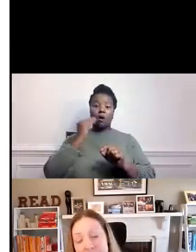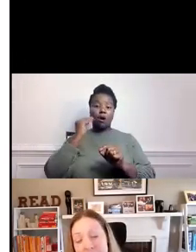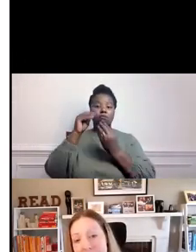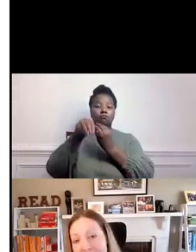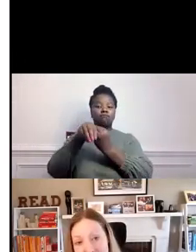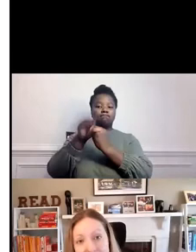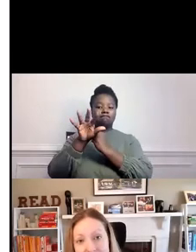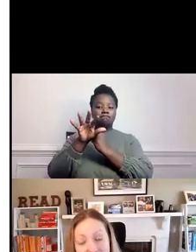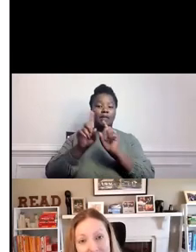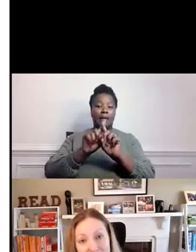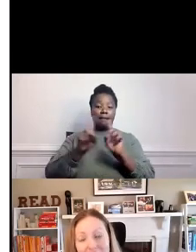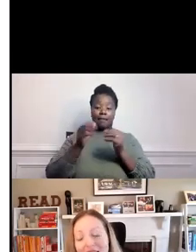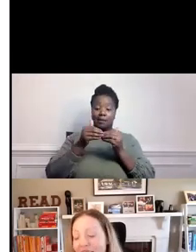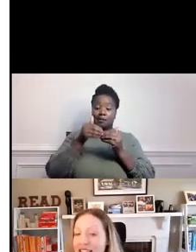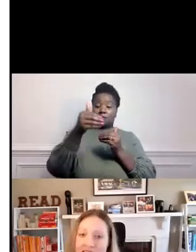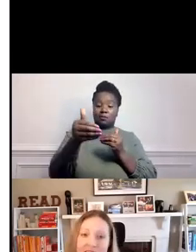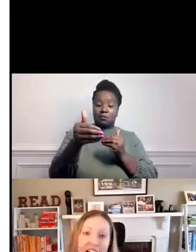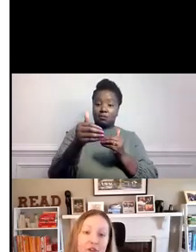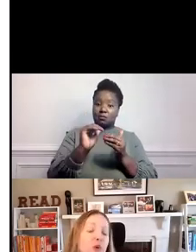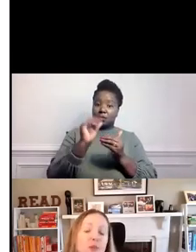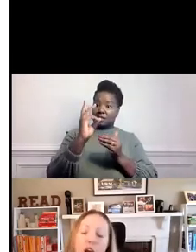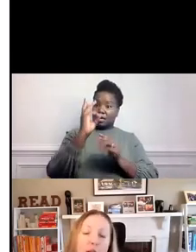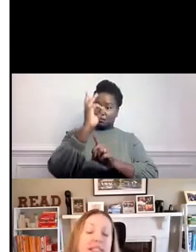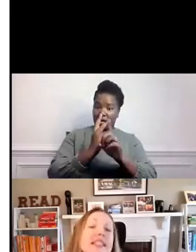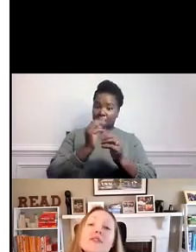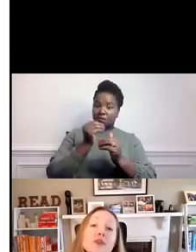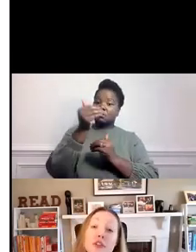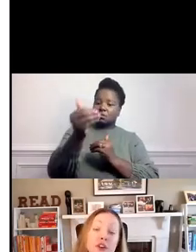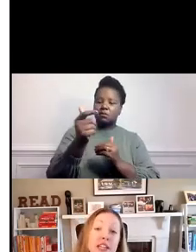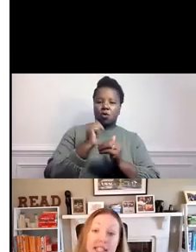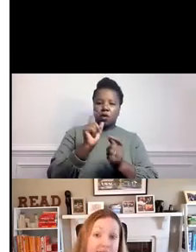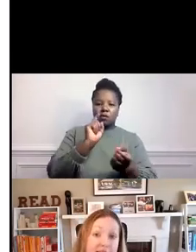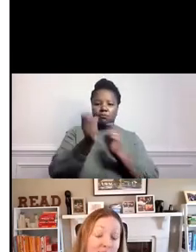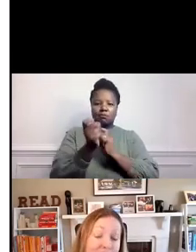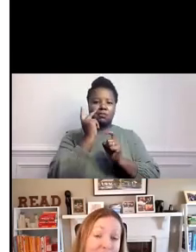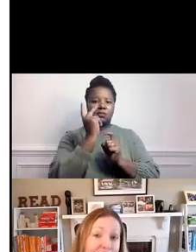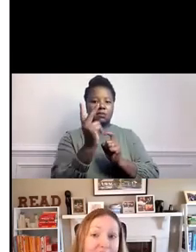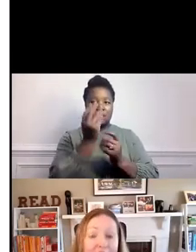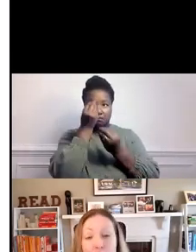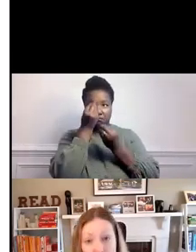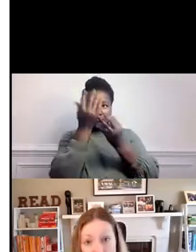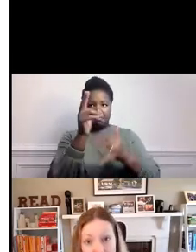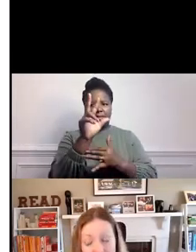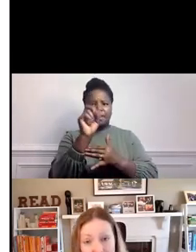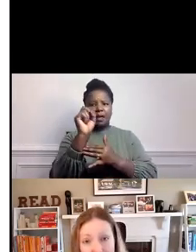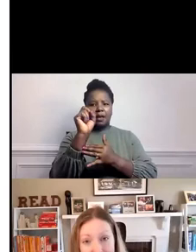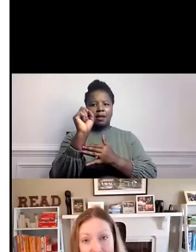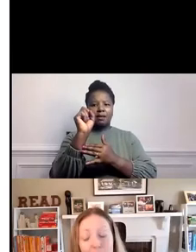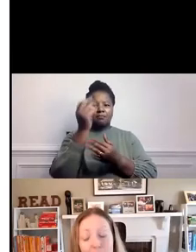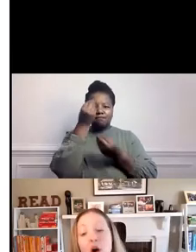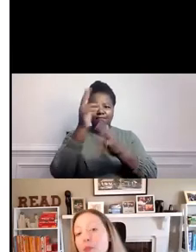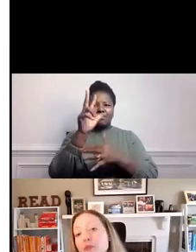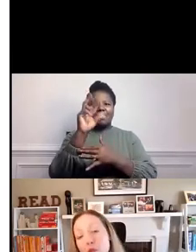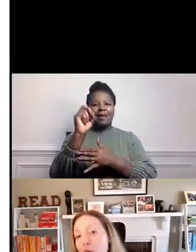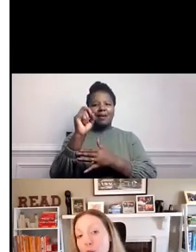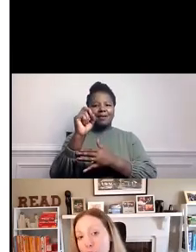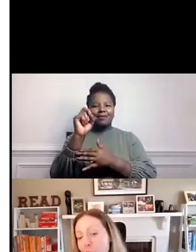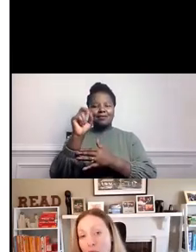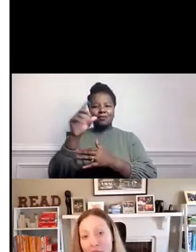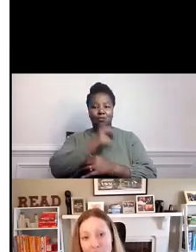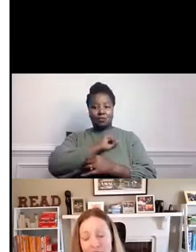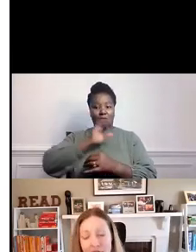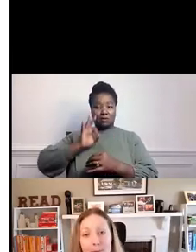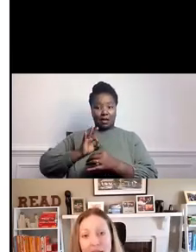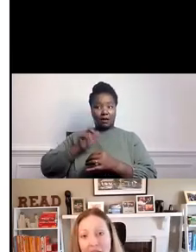to revisit it at that time. And staff, we promise to give you 30 days notice to get your child care lined up before